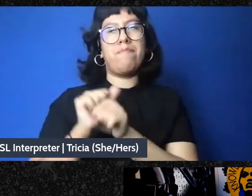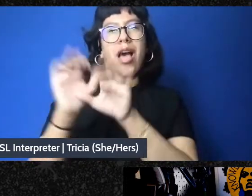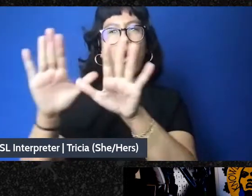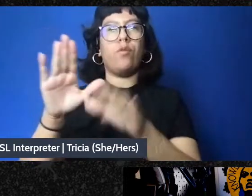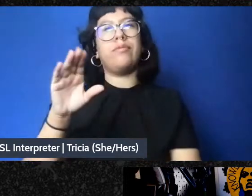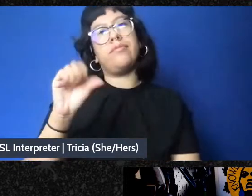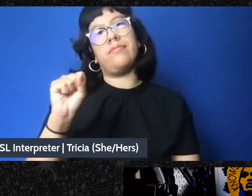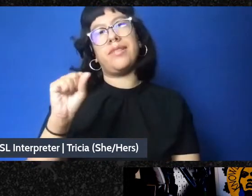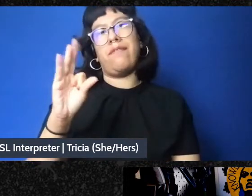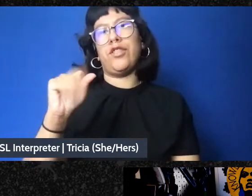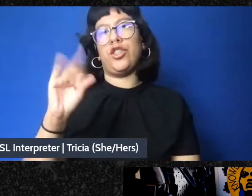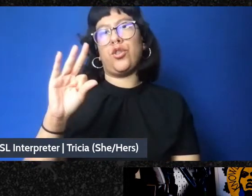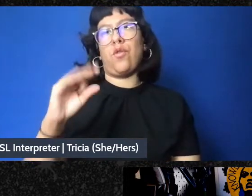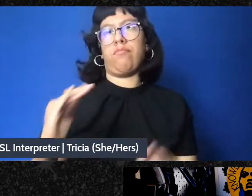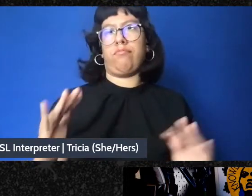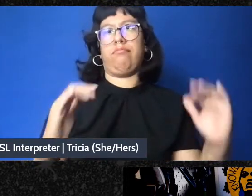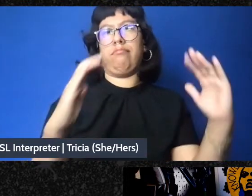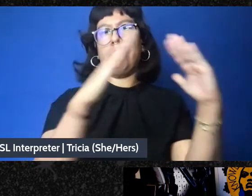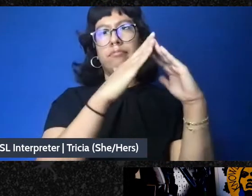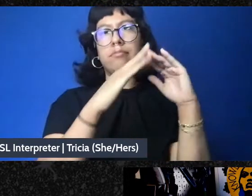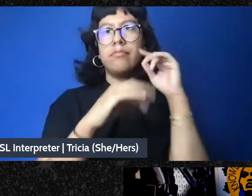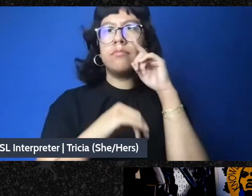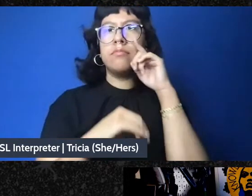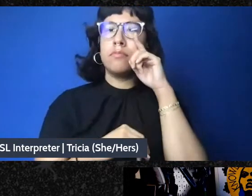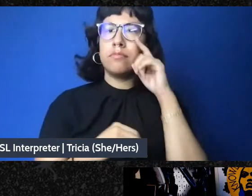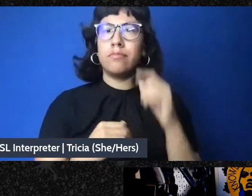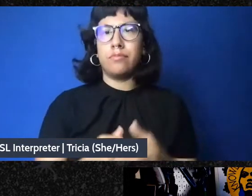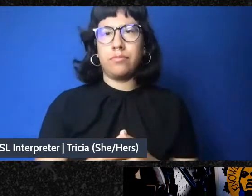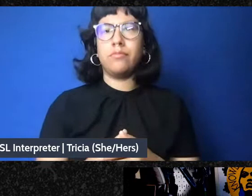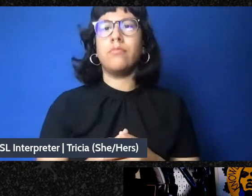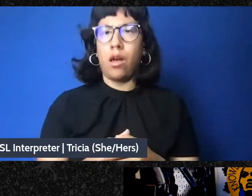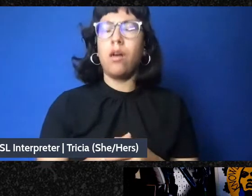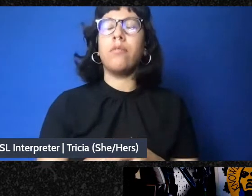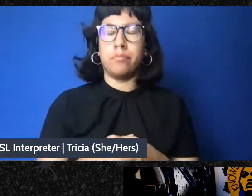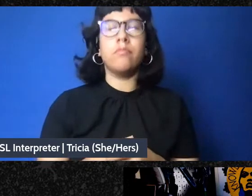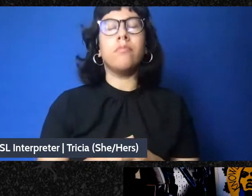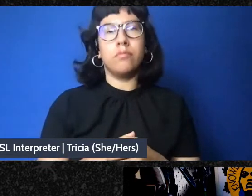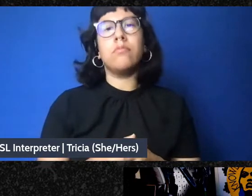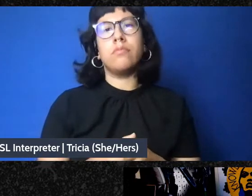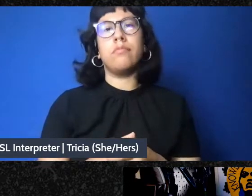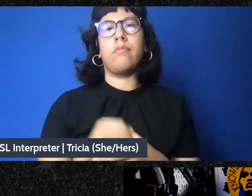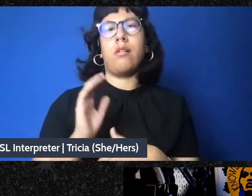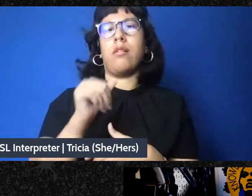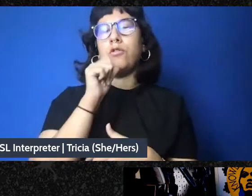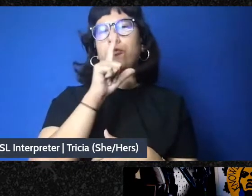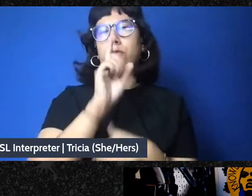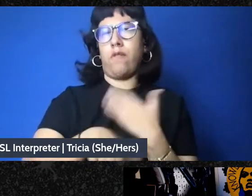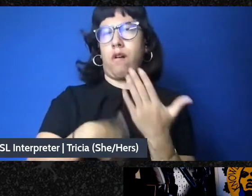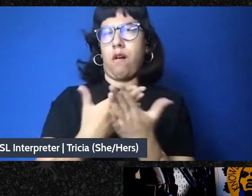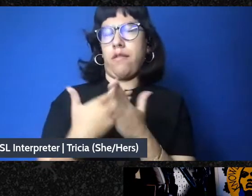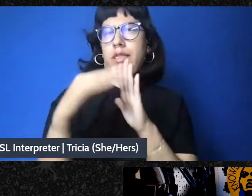I'm not really sure where to begin with lessons that we've accumulated. On one hand, it feels like